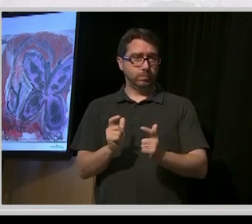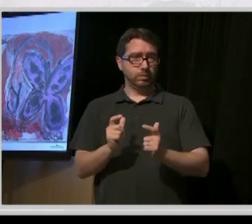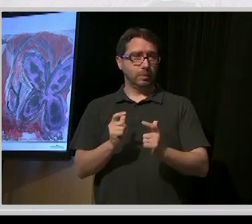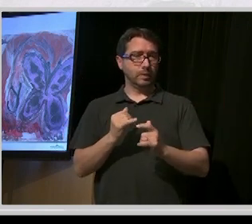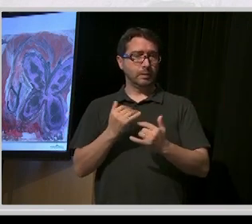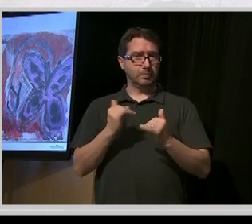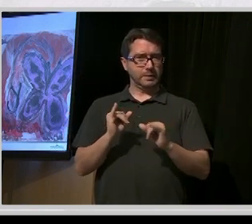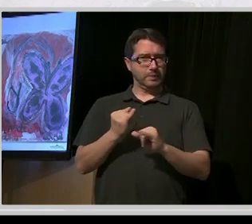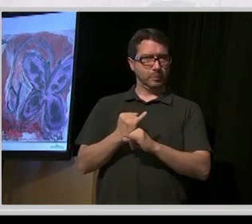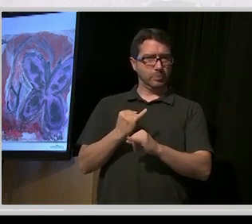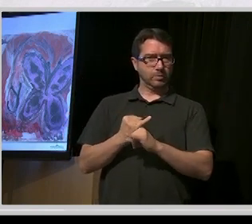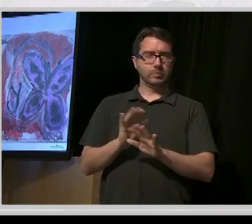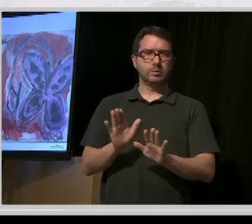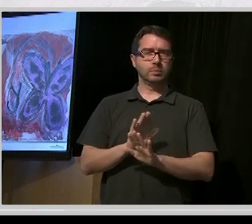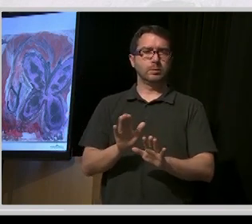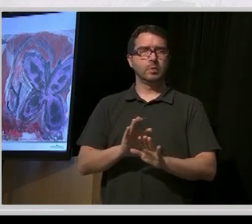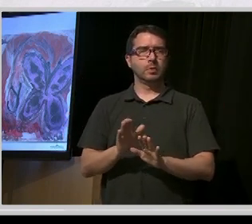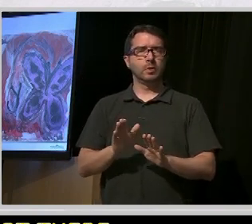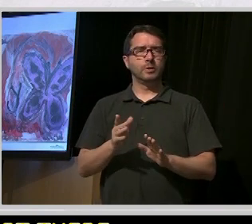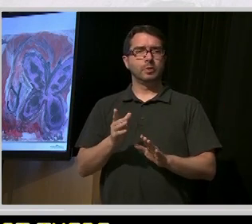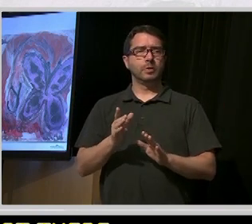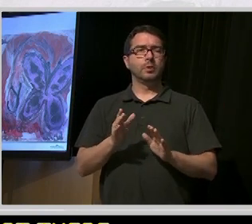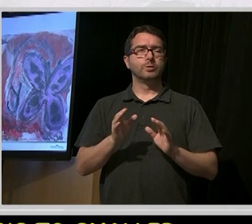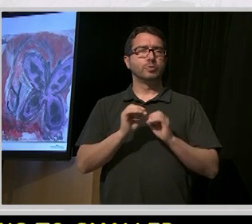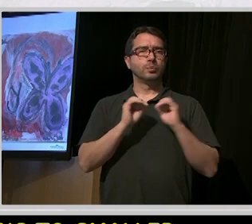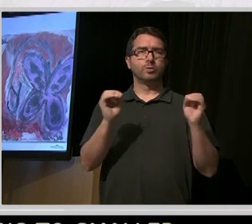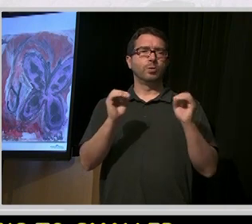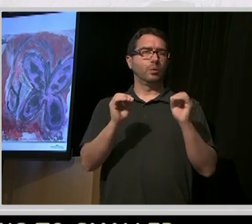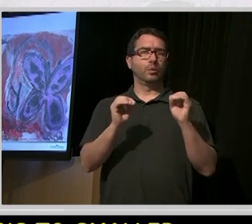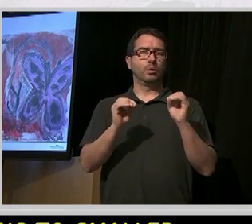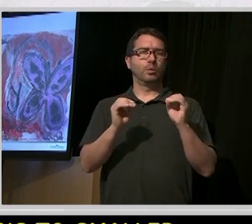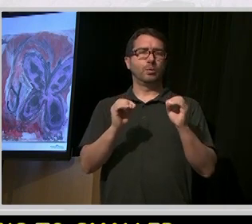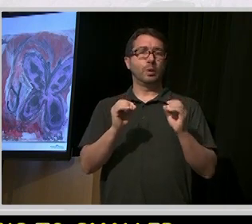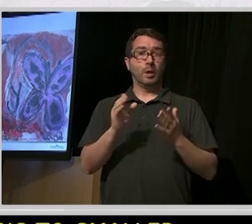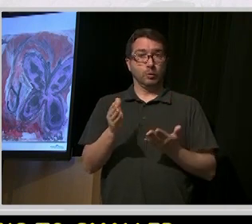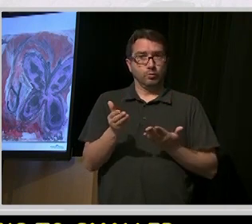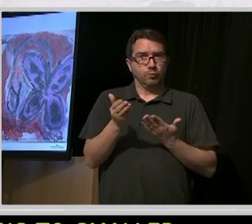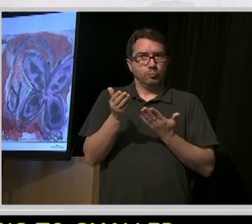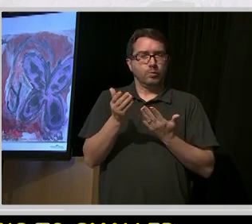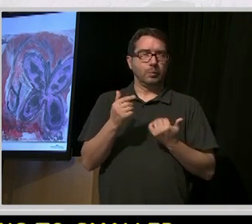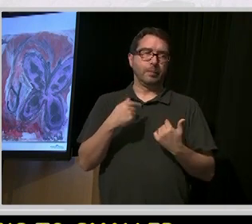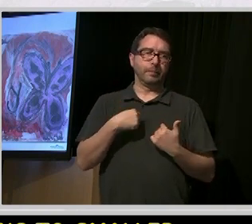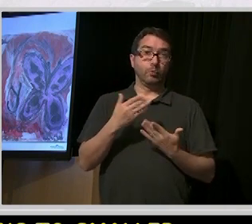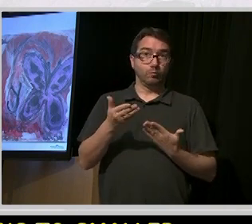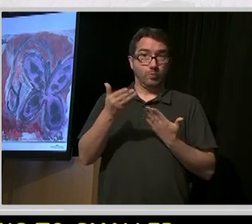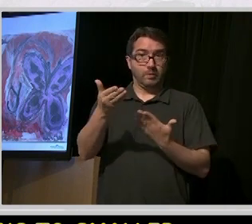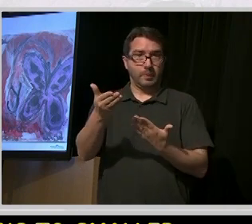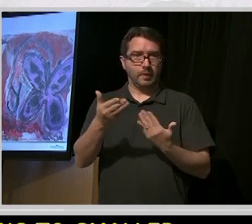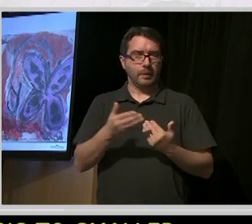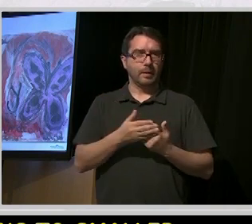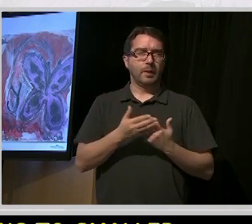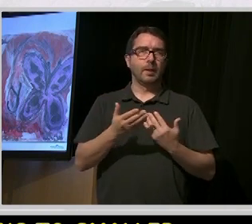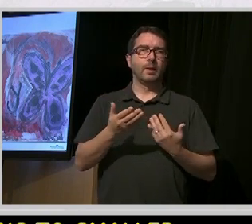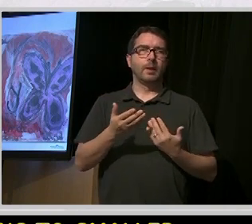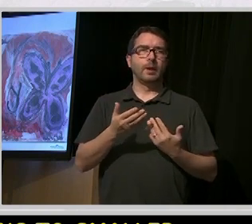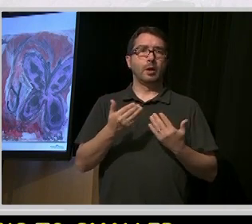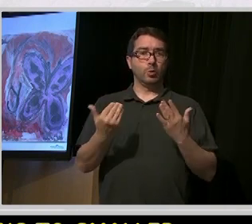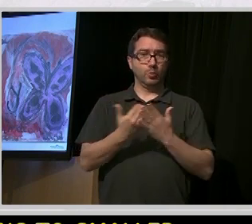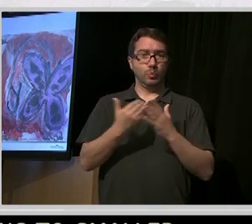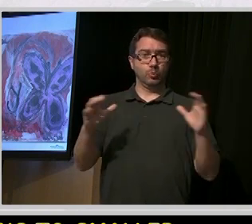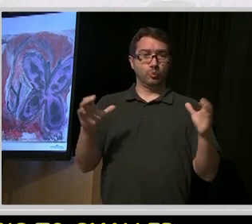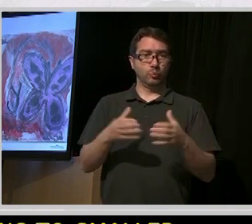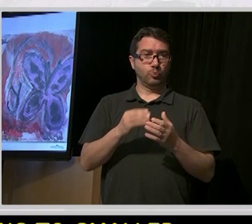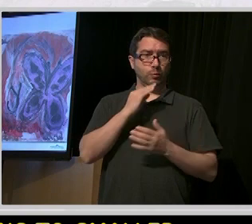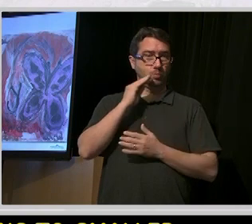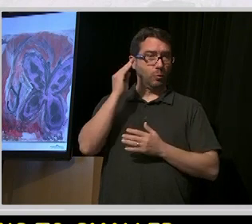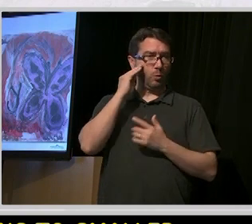developing new or we recommended that they not develop new group homes and